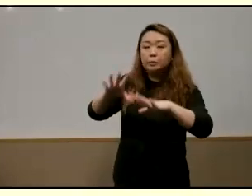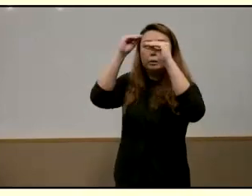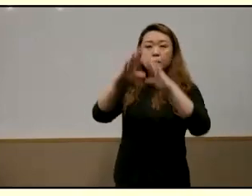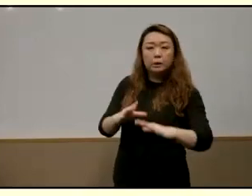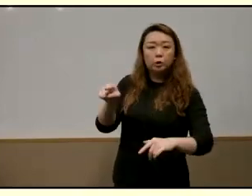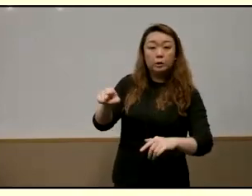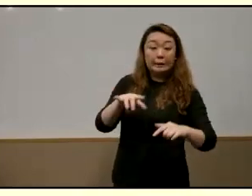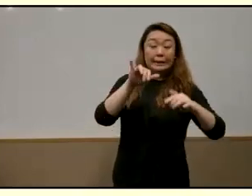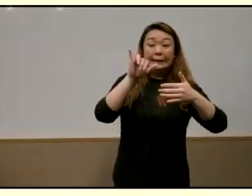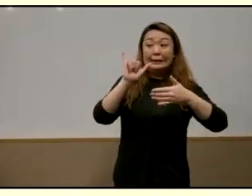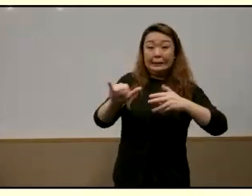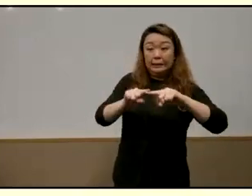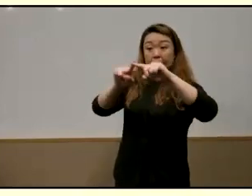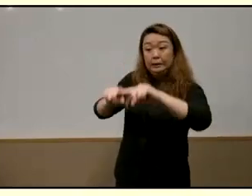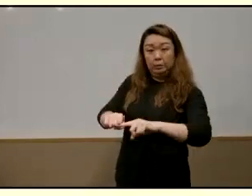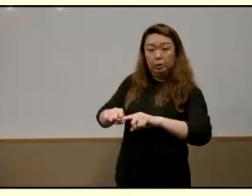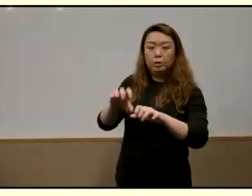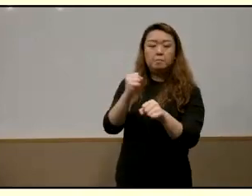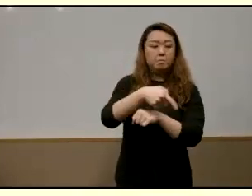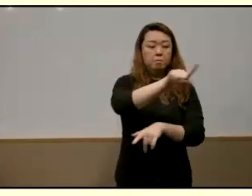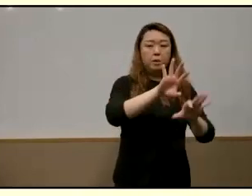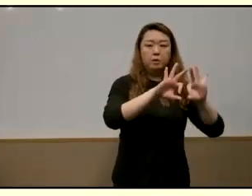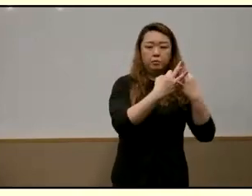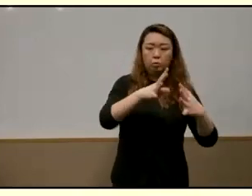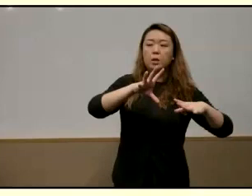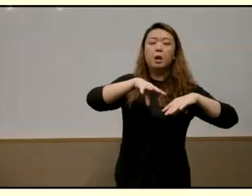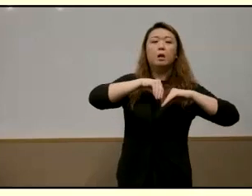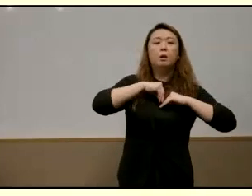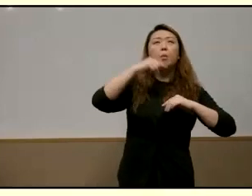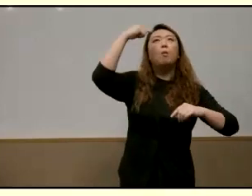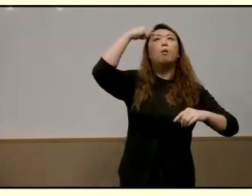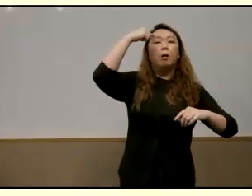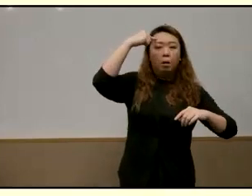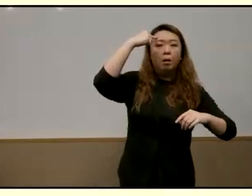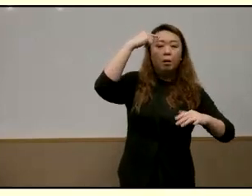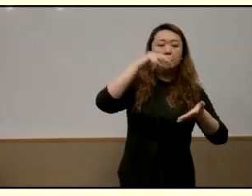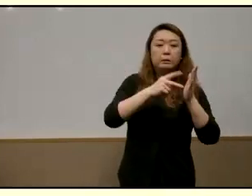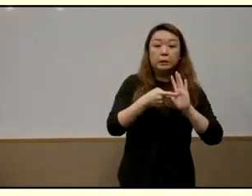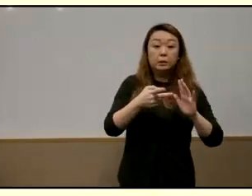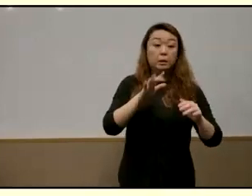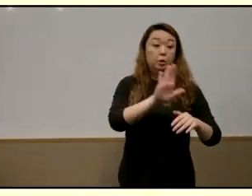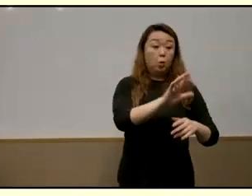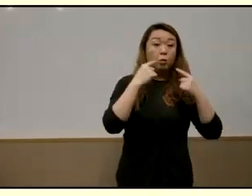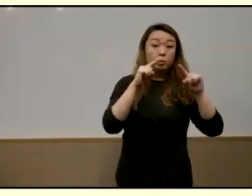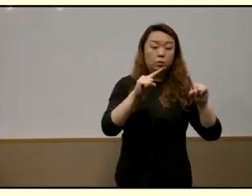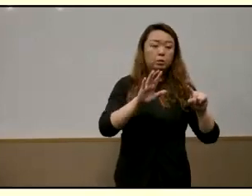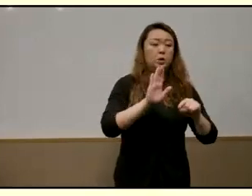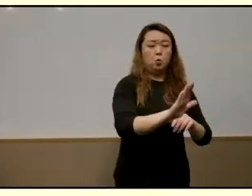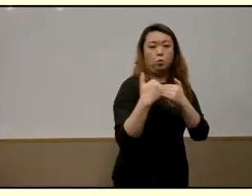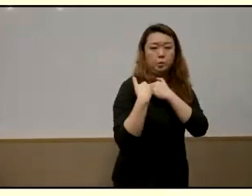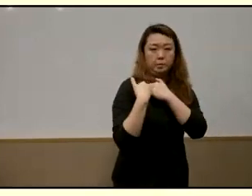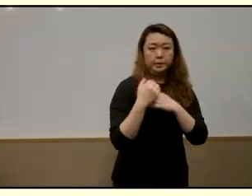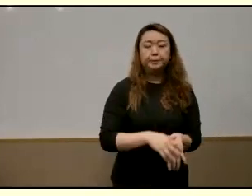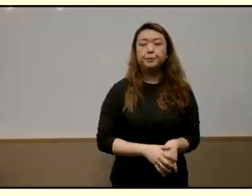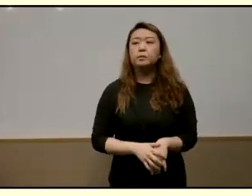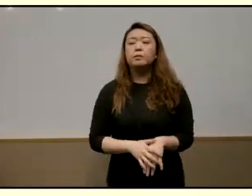dependence enables or makes plausible for families the acceptance and devolution of responsibility to the child and dependency